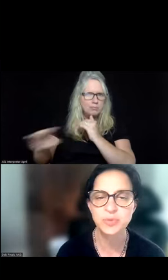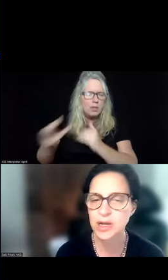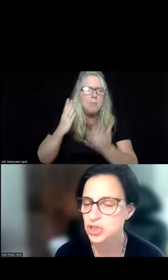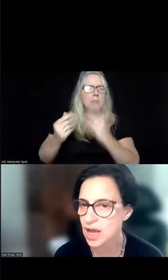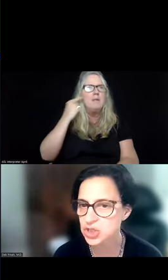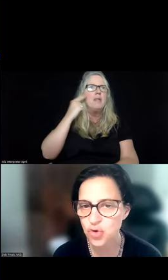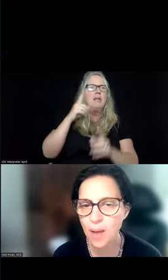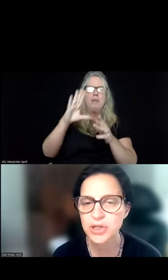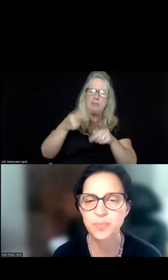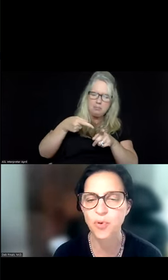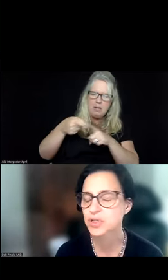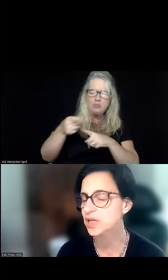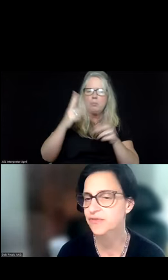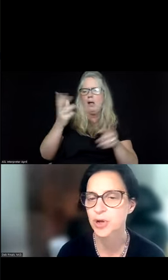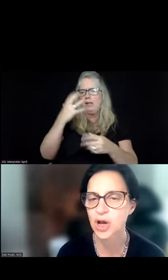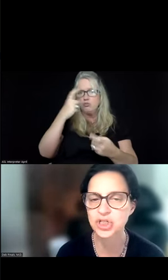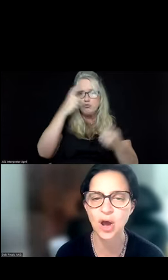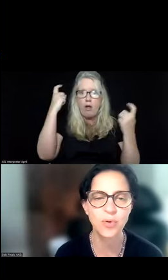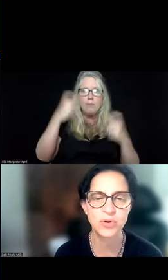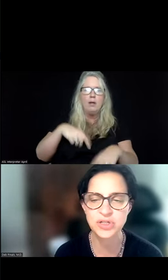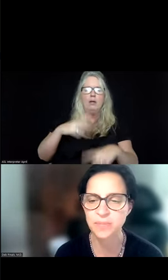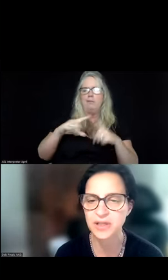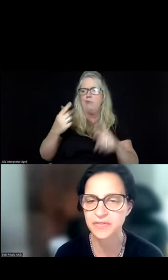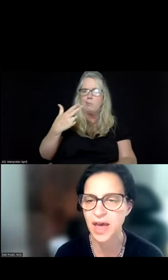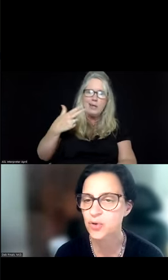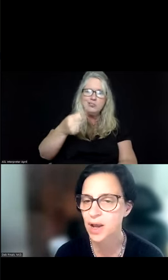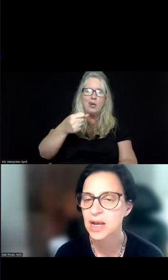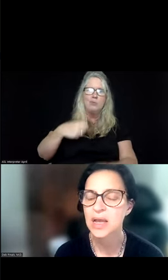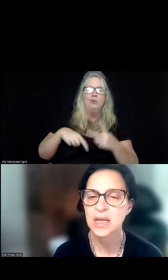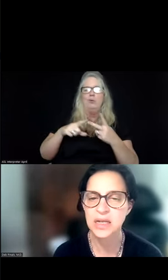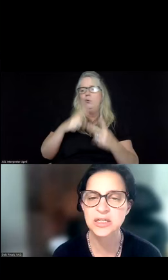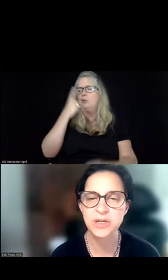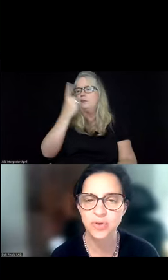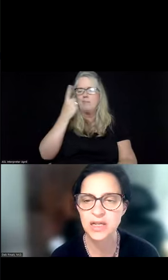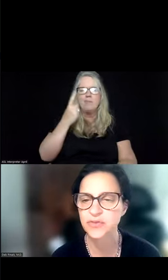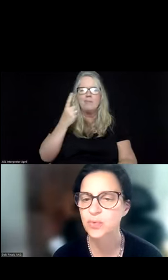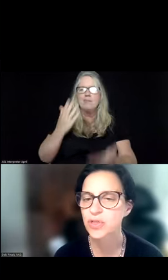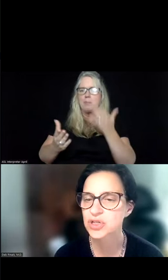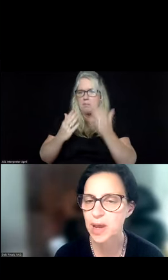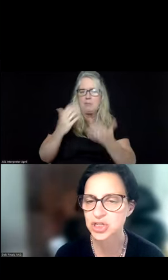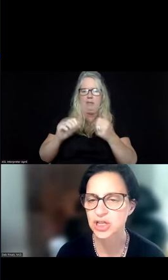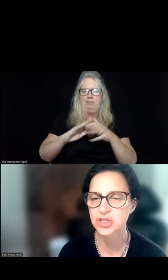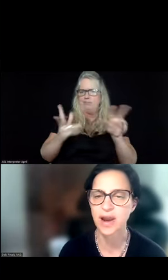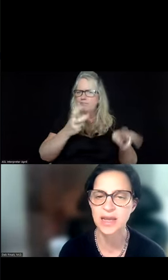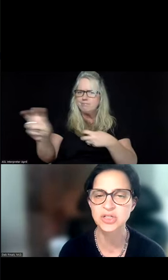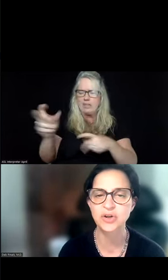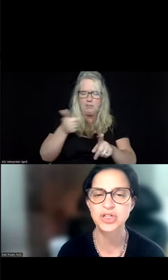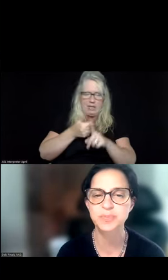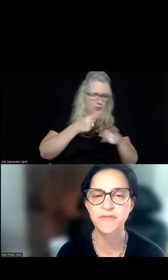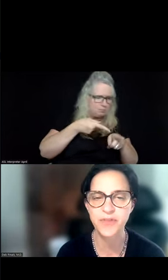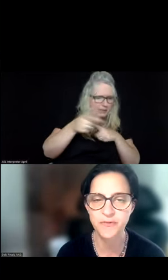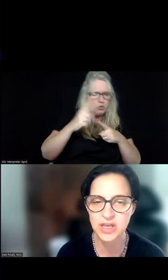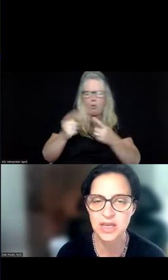you know, specialized trauma supports, like from a gunshot wound or something like that, who might need to be transferred where there's specialists or hand